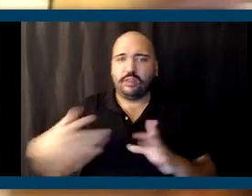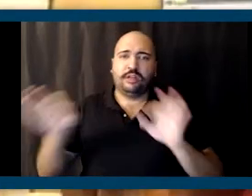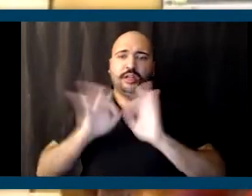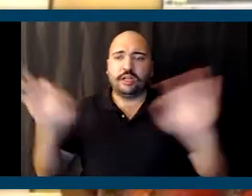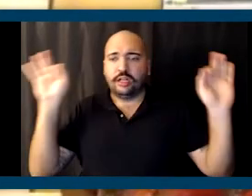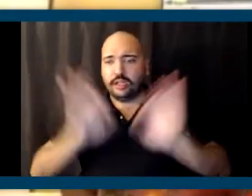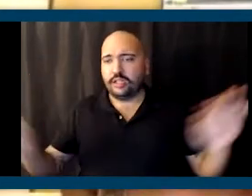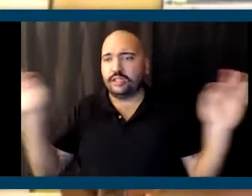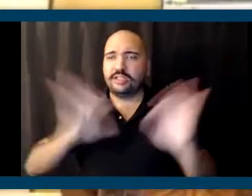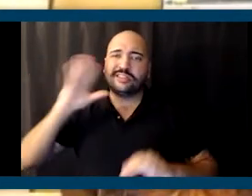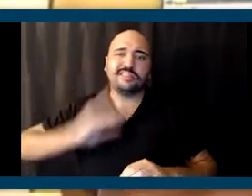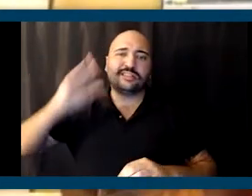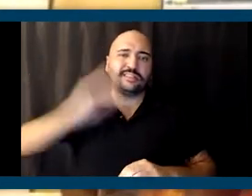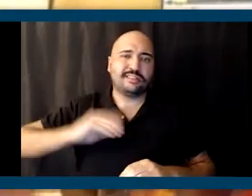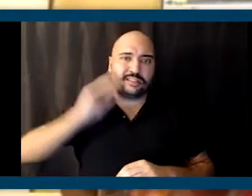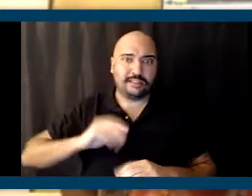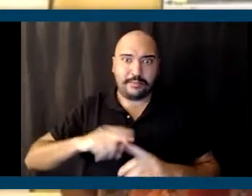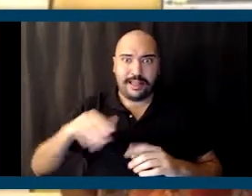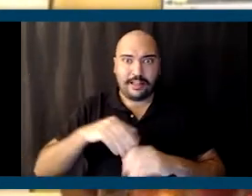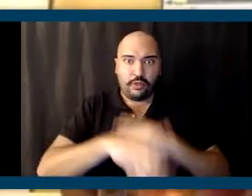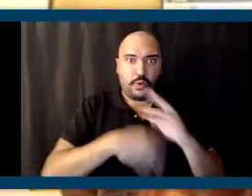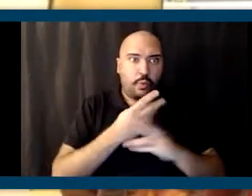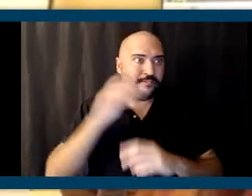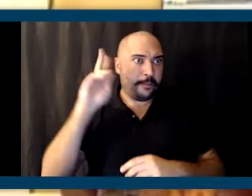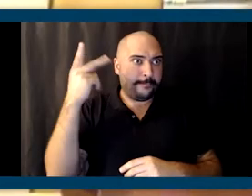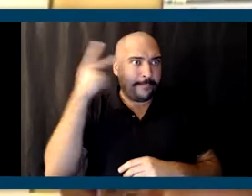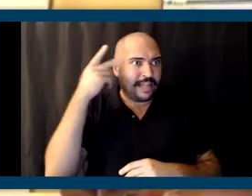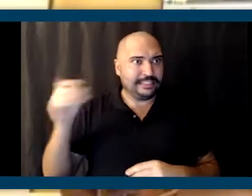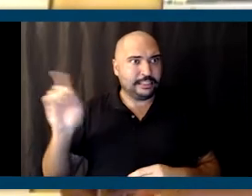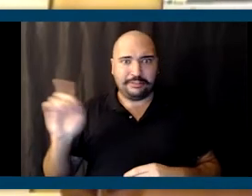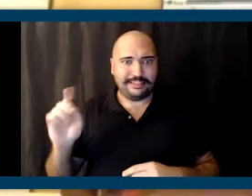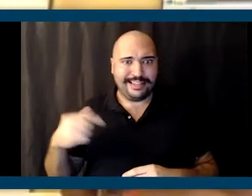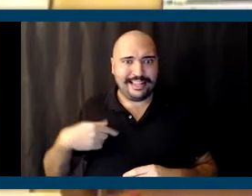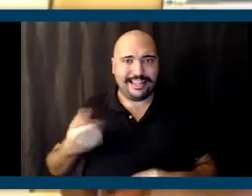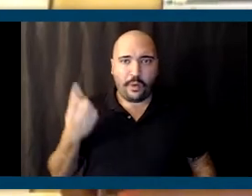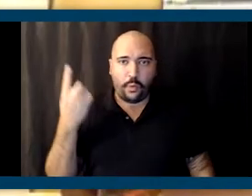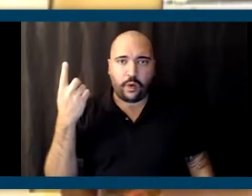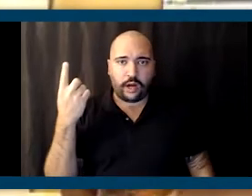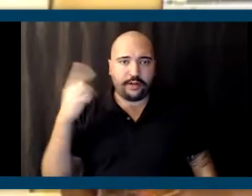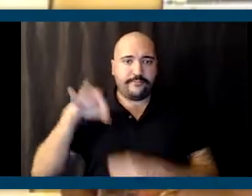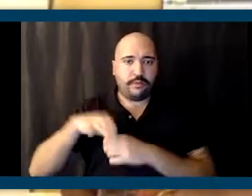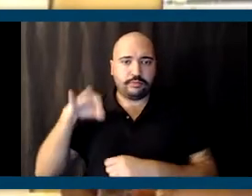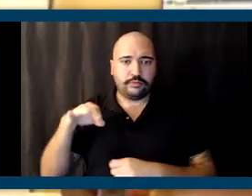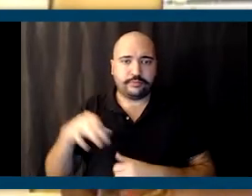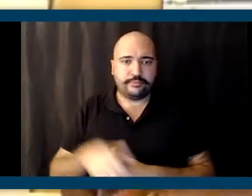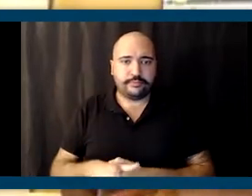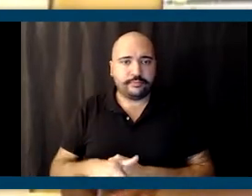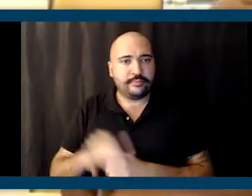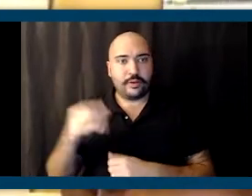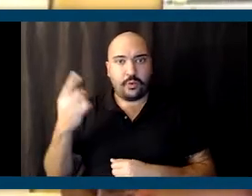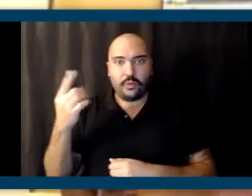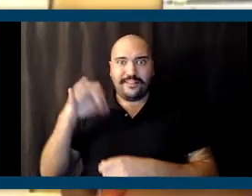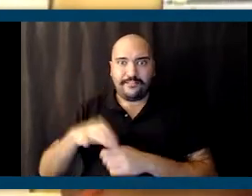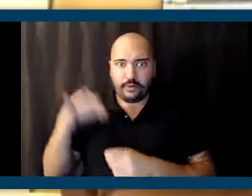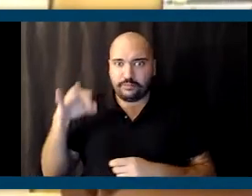and a bunch of experiences, but in the world of politics and democracy, I get one vote. And that one vote